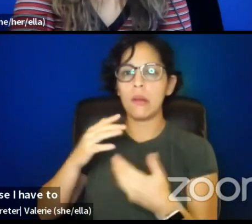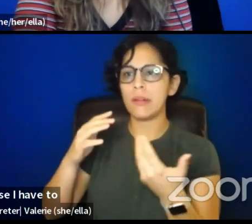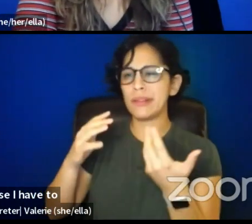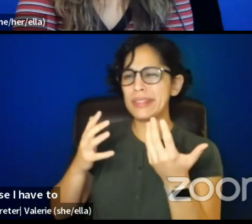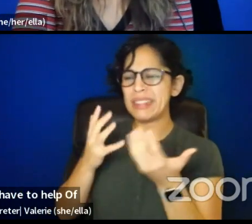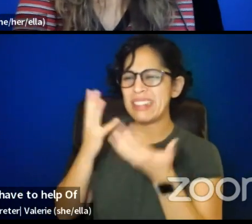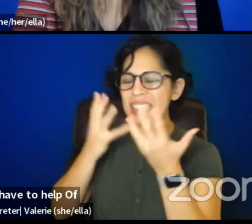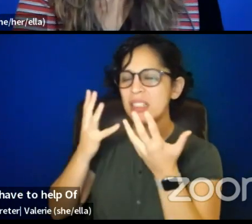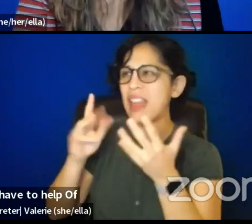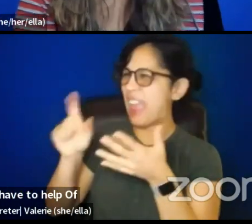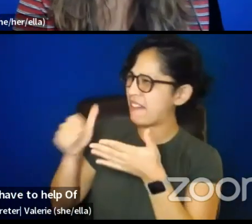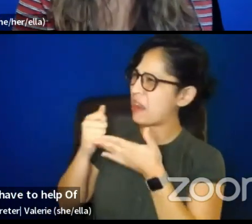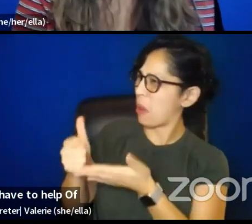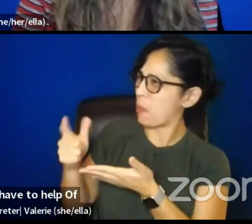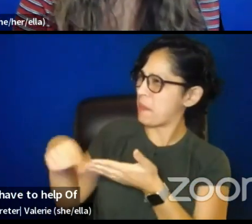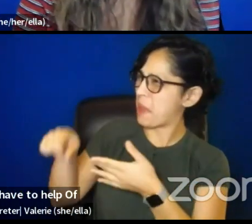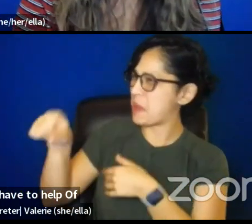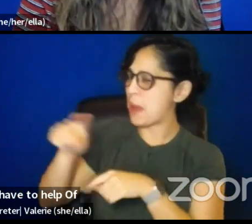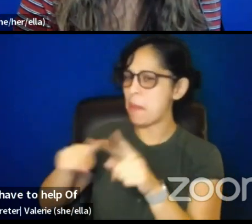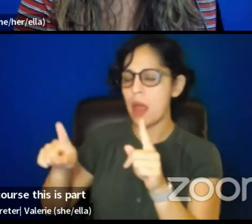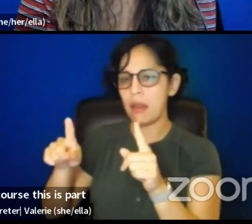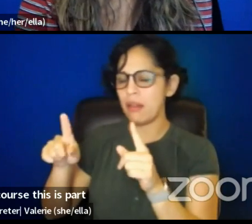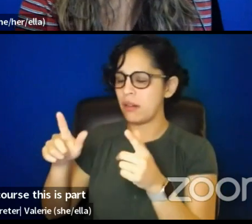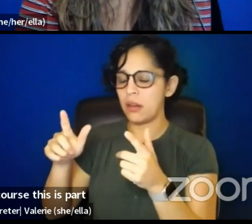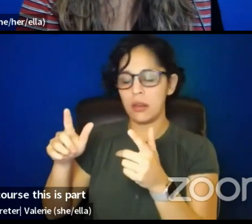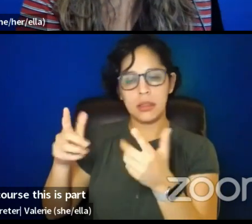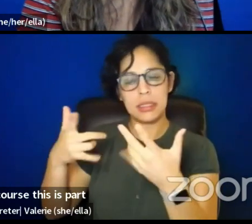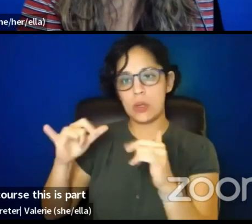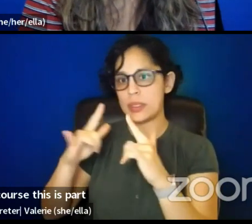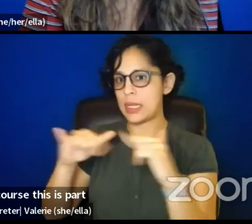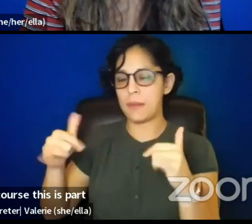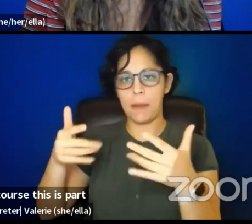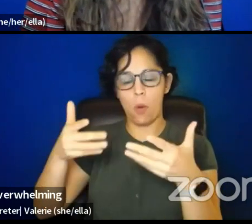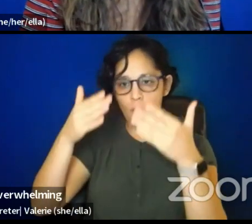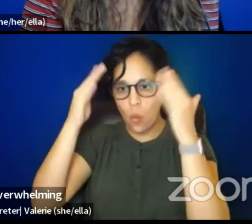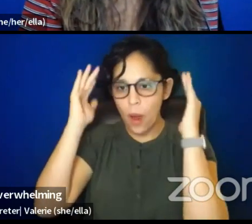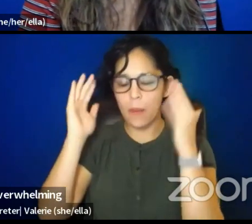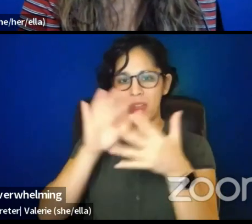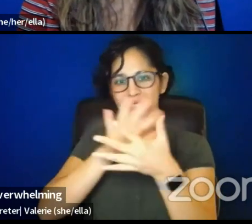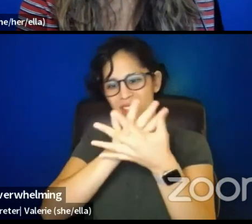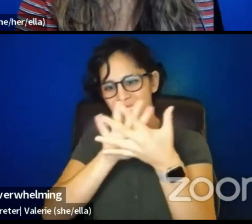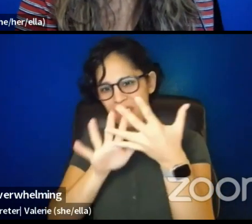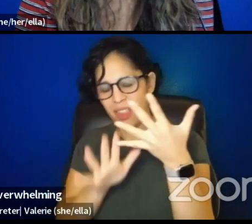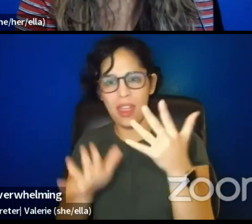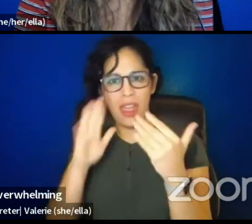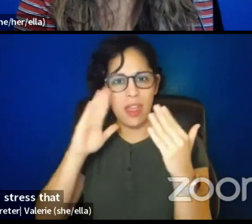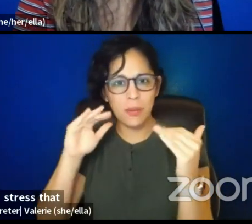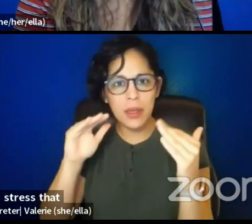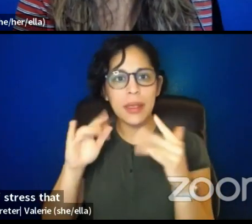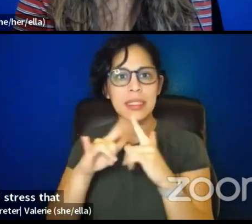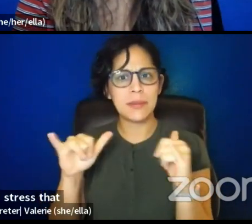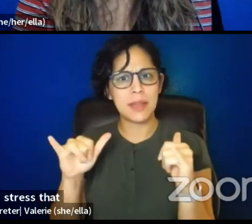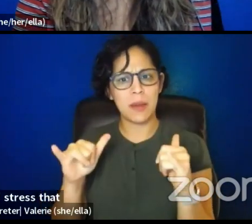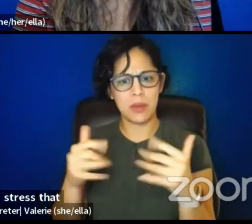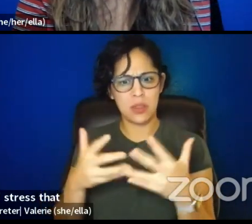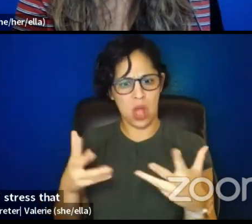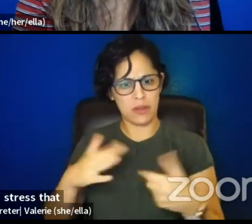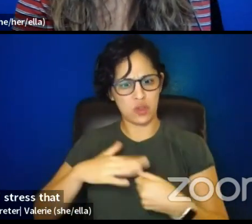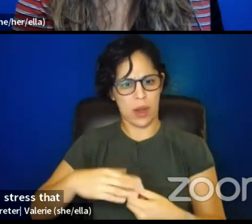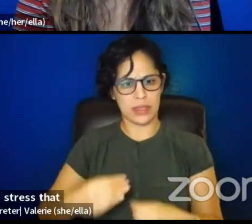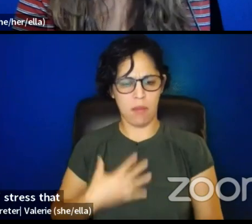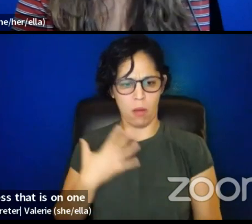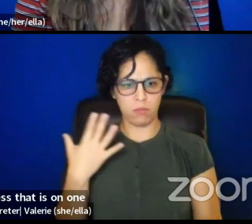Of course, this is part of it, but just how incredibly overwhelming it is and inhuman, the amount of stress that is on one body and one person